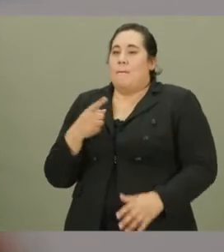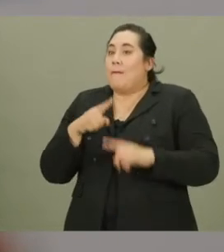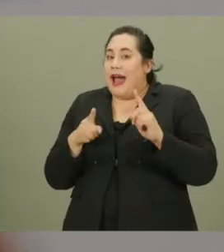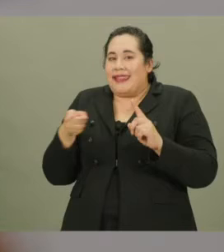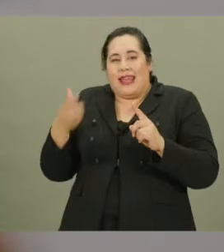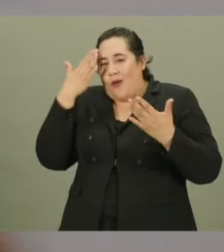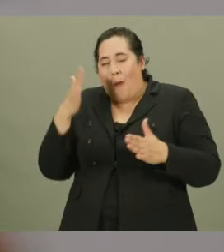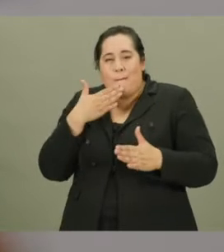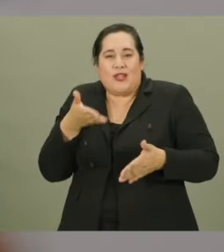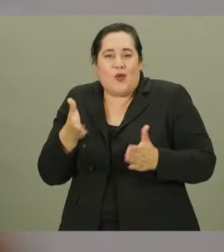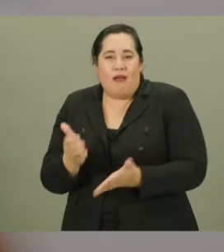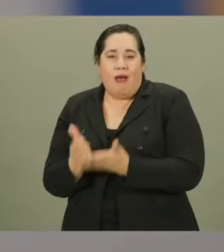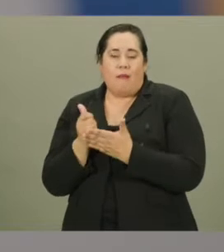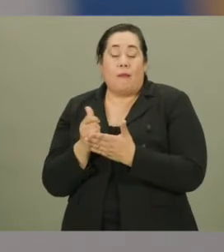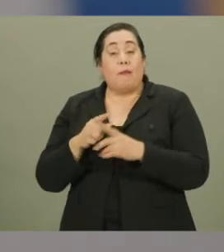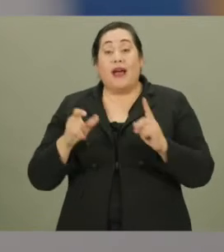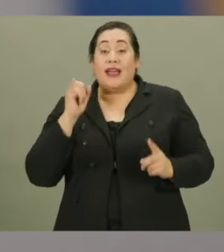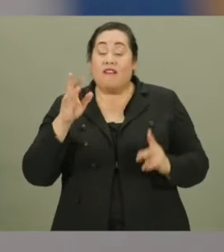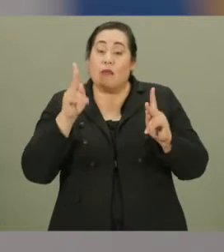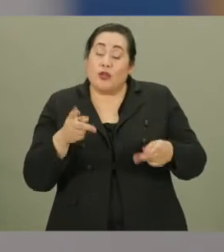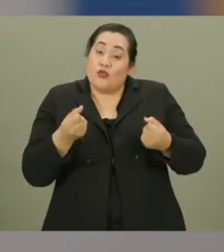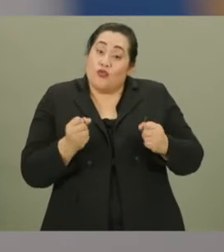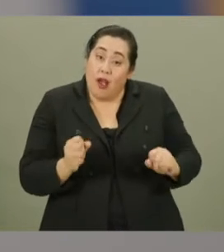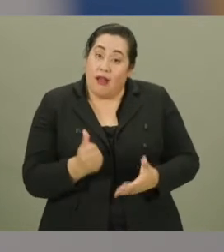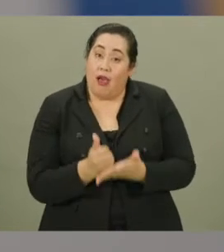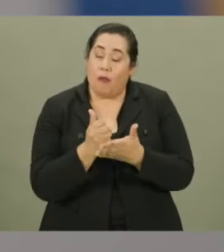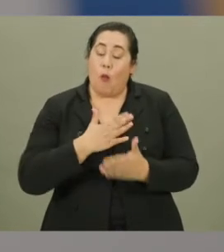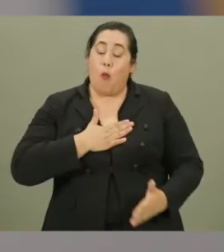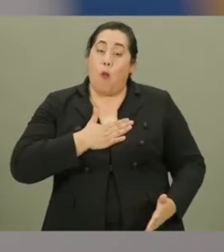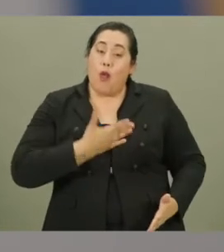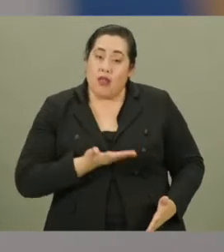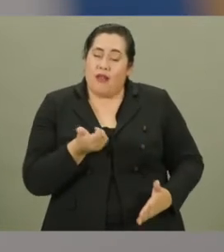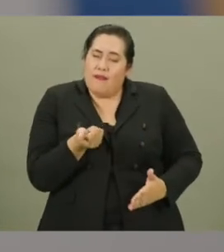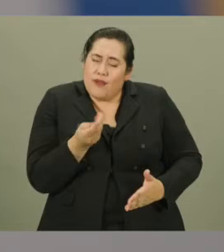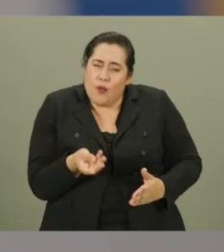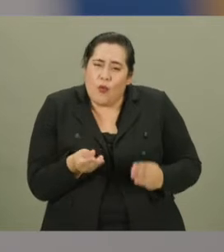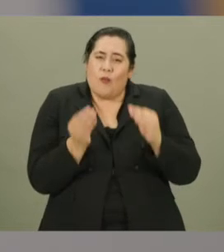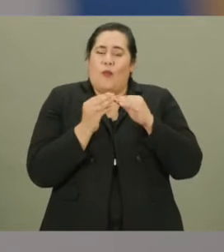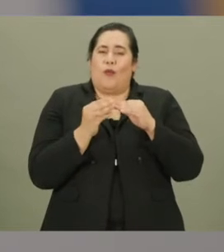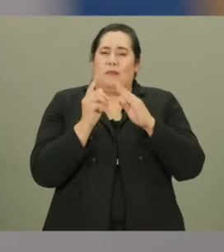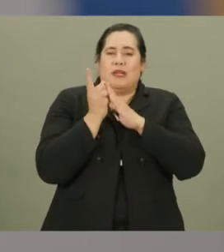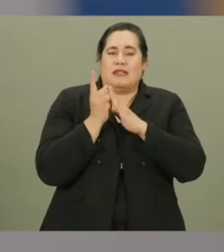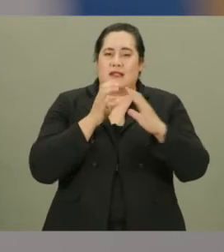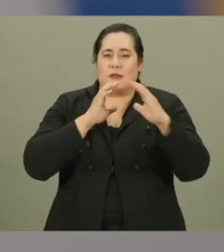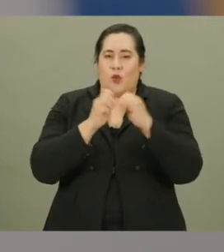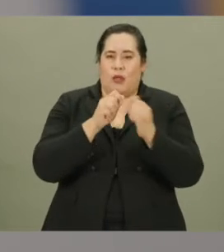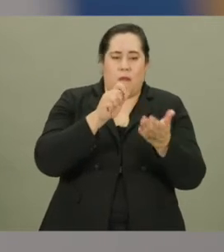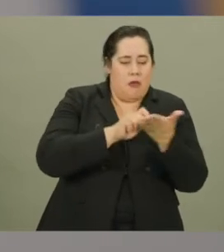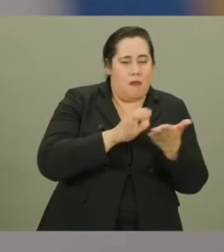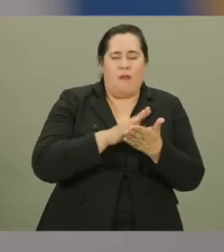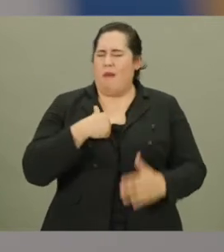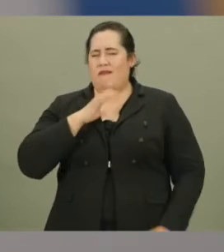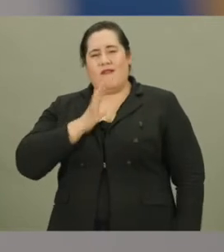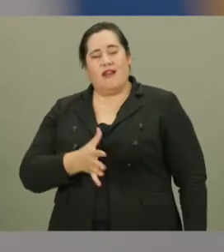as they don't know the best way to help me. But as long as the person is trying to help and willing to take a few extra minutes to communicate with pen and